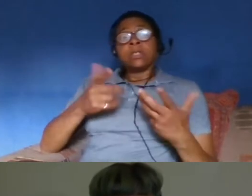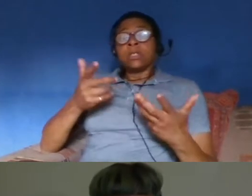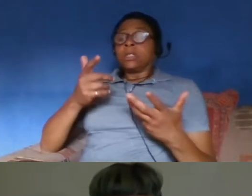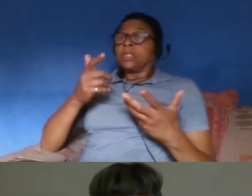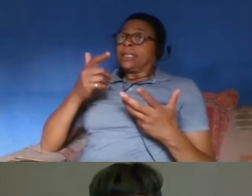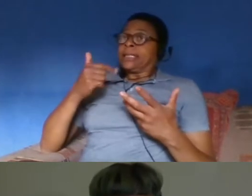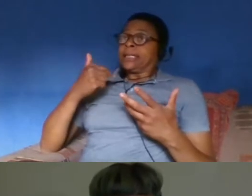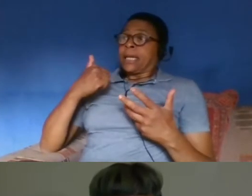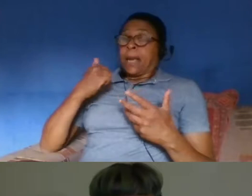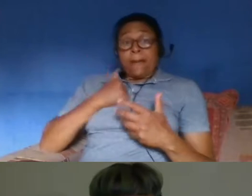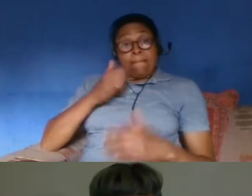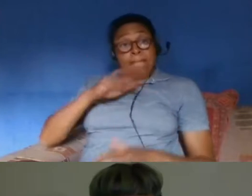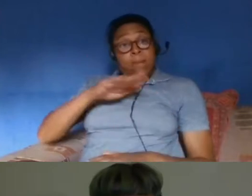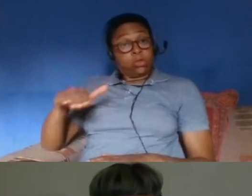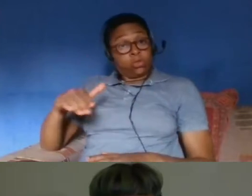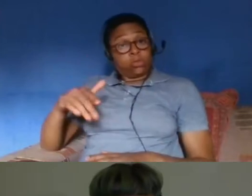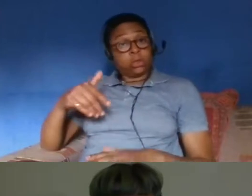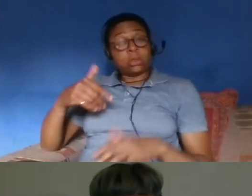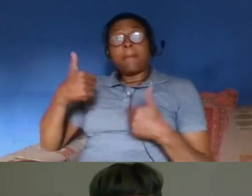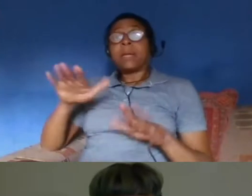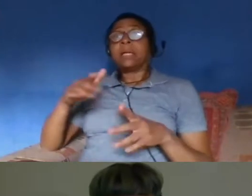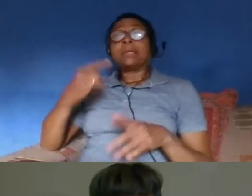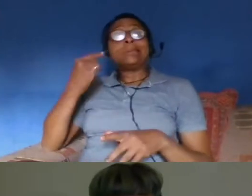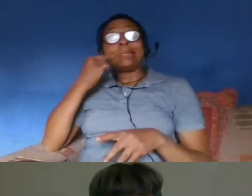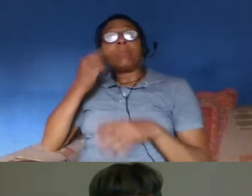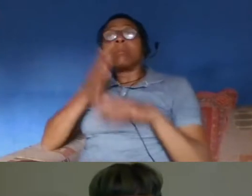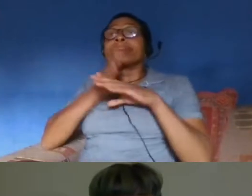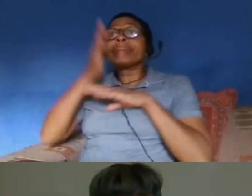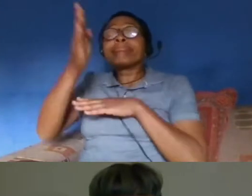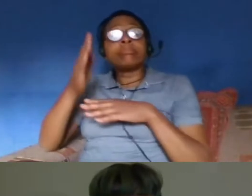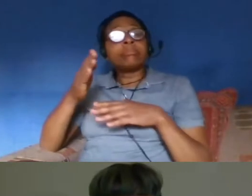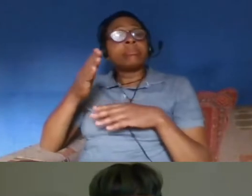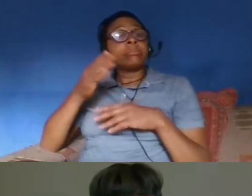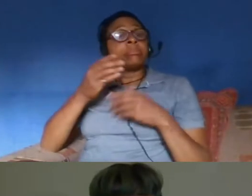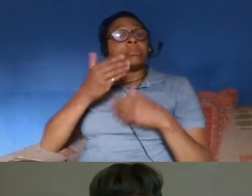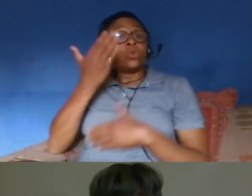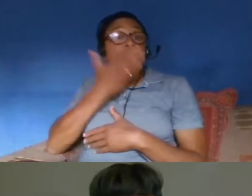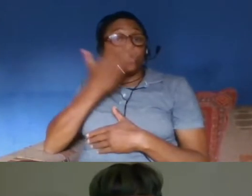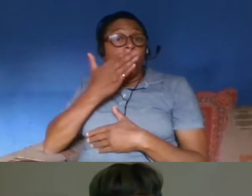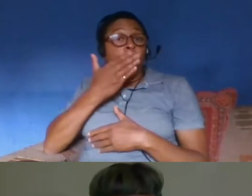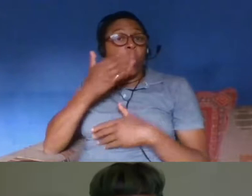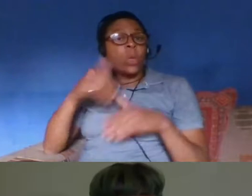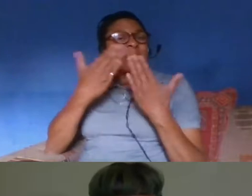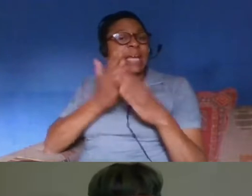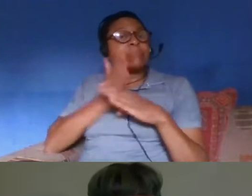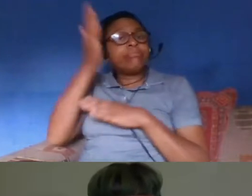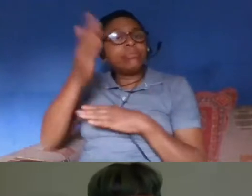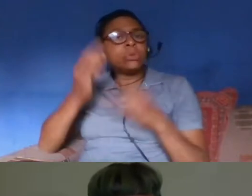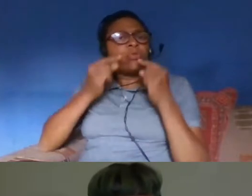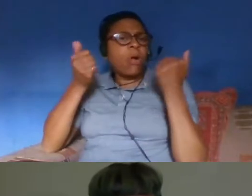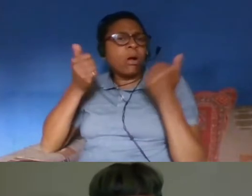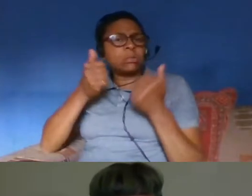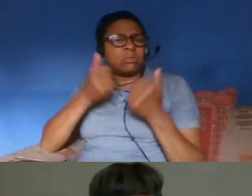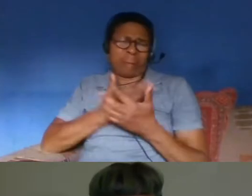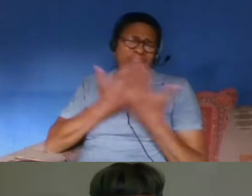children when they did the simple thing of going on a school trip to france and as lots of children up and down the country would